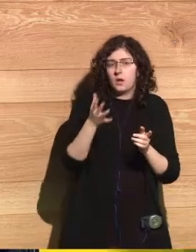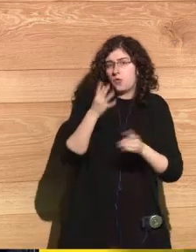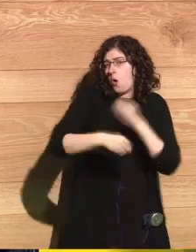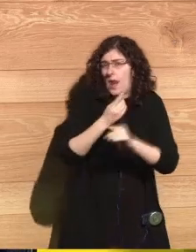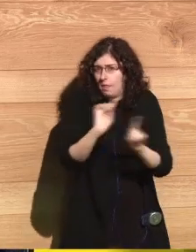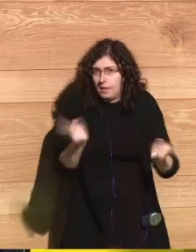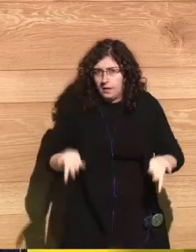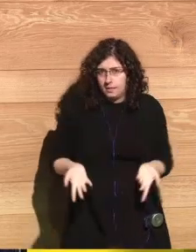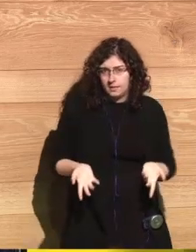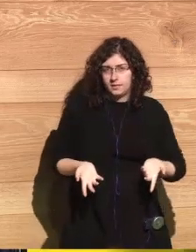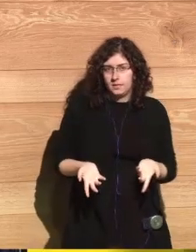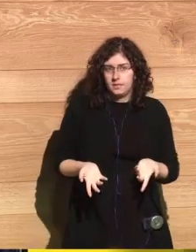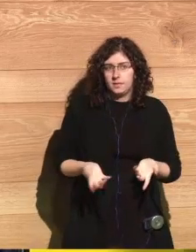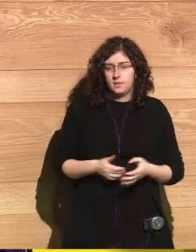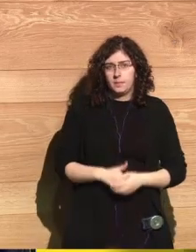which I suspected.